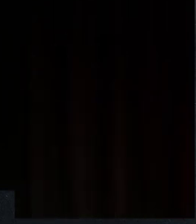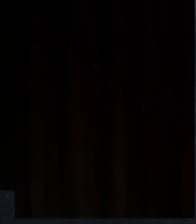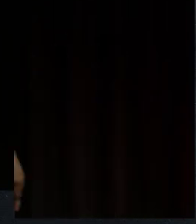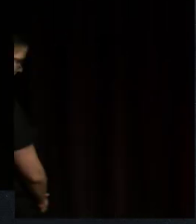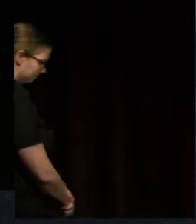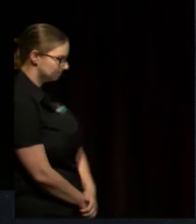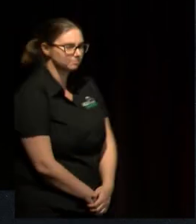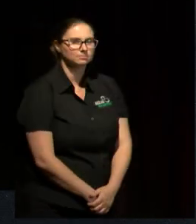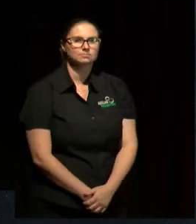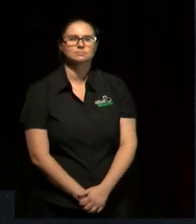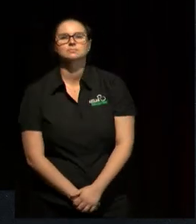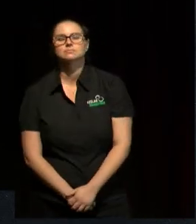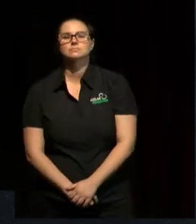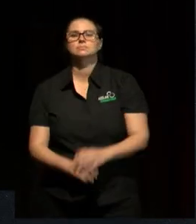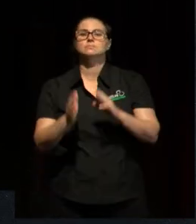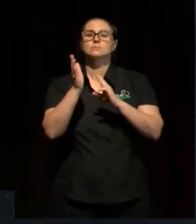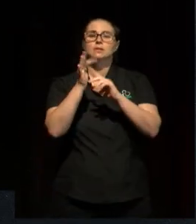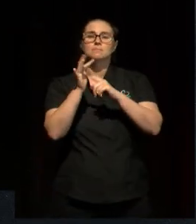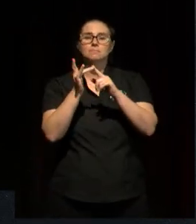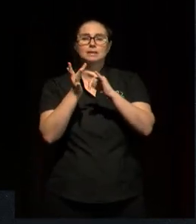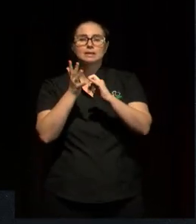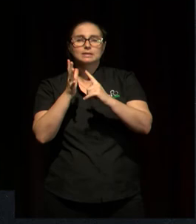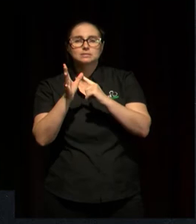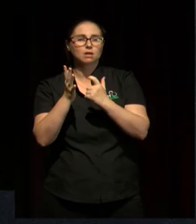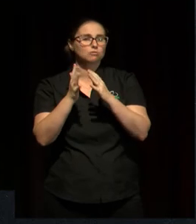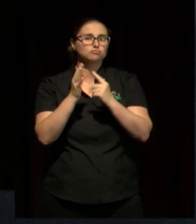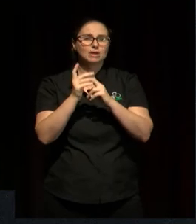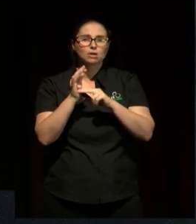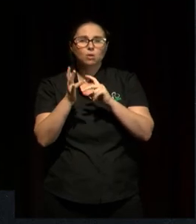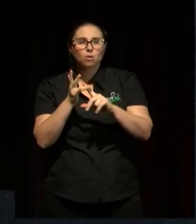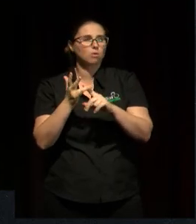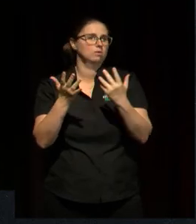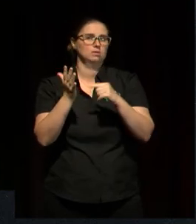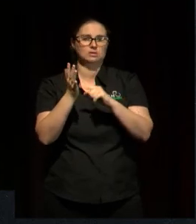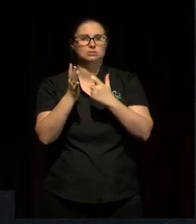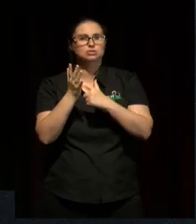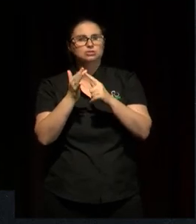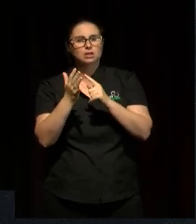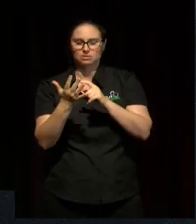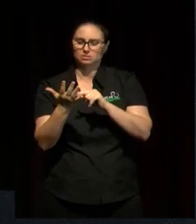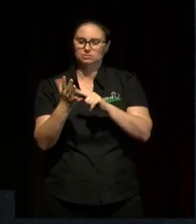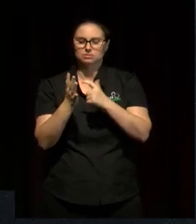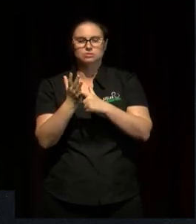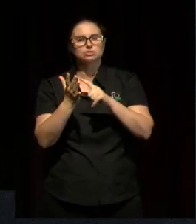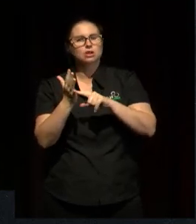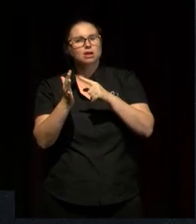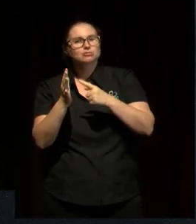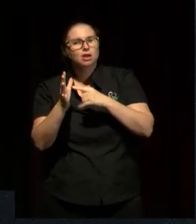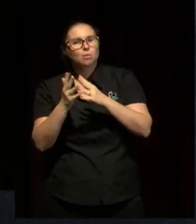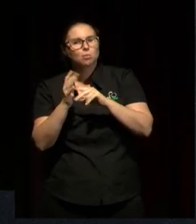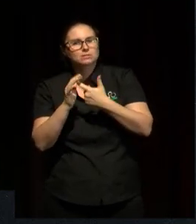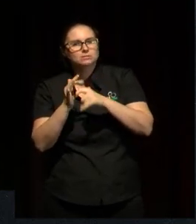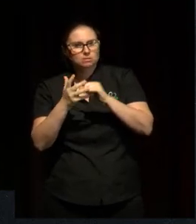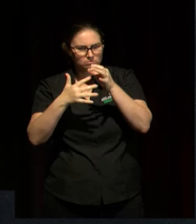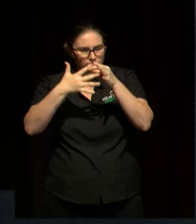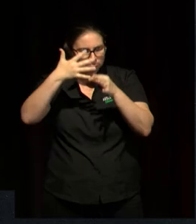Melissa Birch, Tara June Winch, Alexis Wright. So, I just wanted to kind of contextualise some of that and I